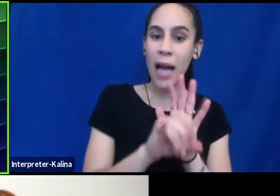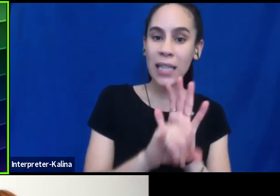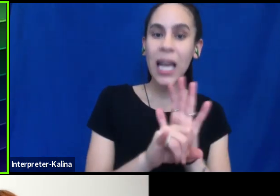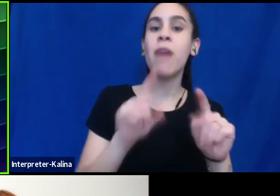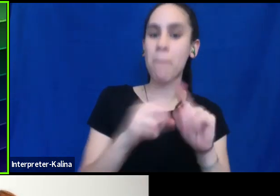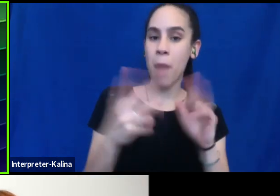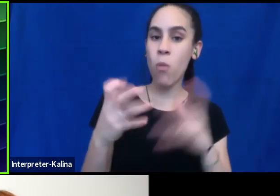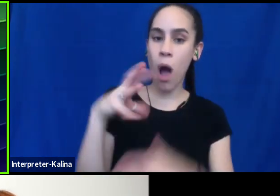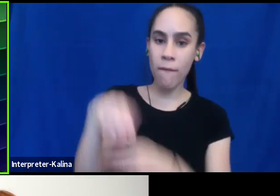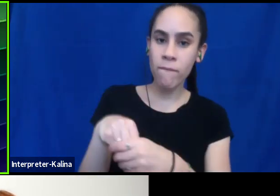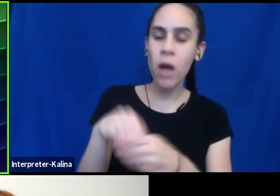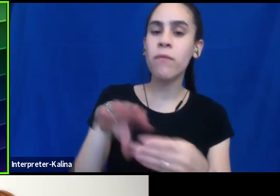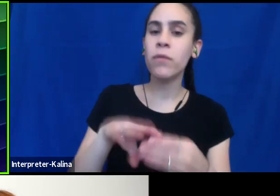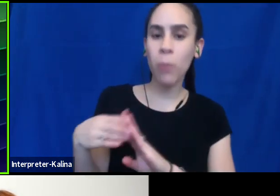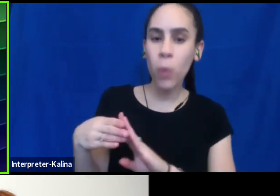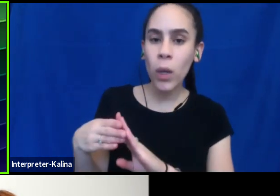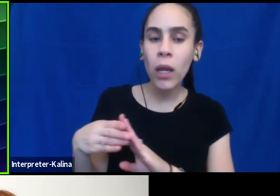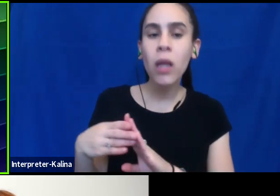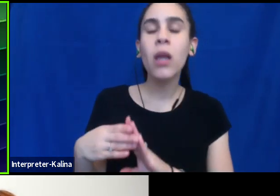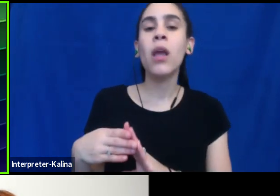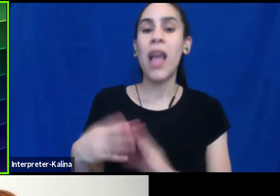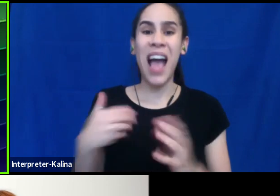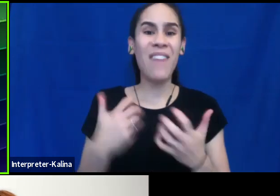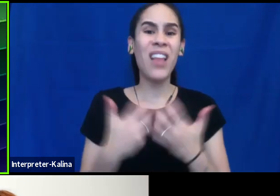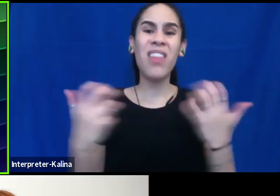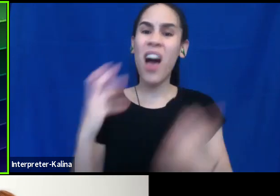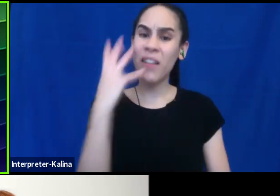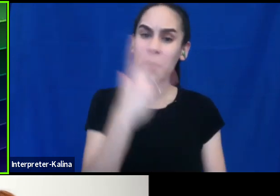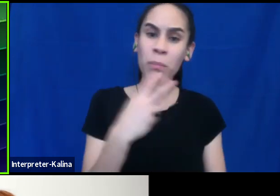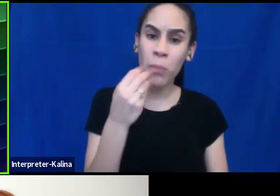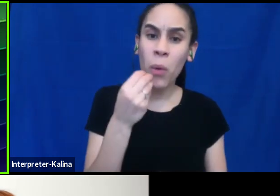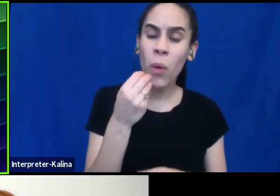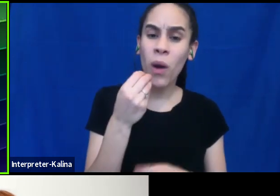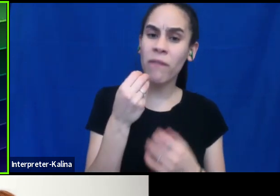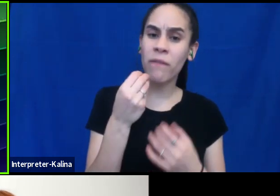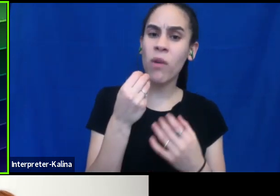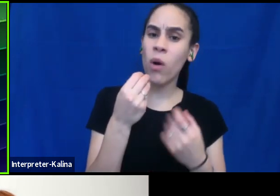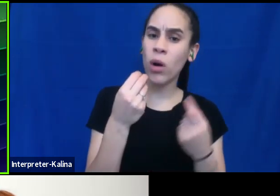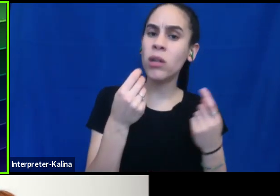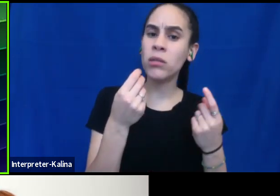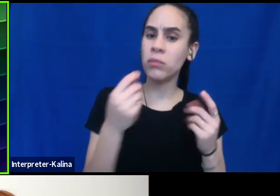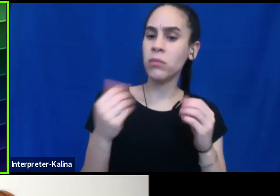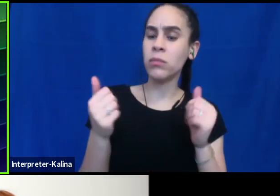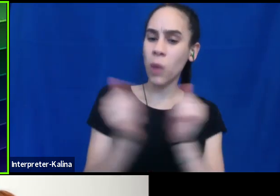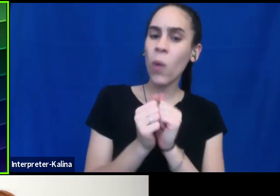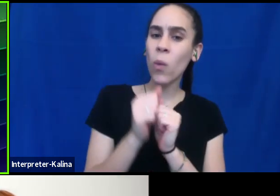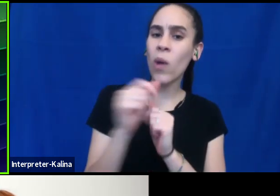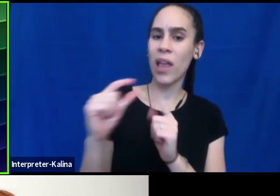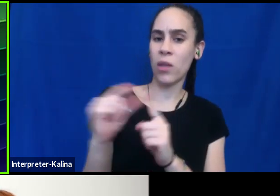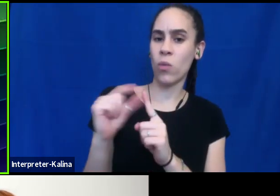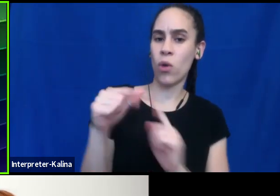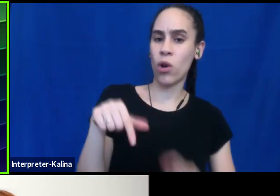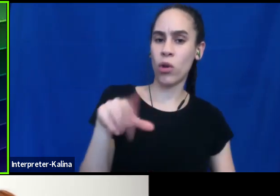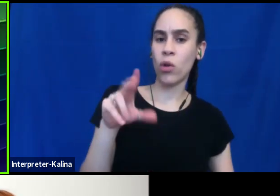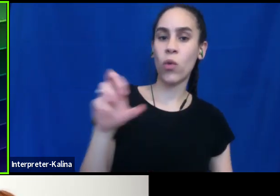community. Um, there's a lot of beautiful things about the word queer, um, but I definitely would use it with caution.